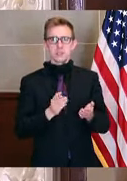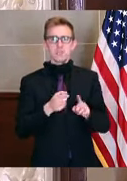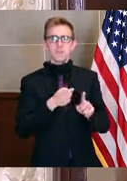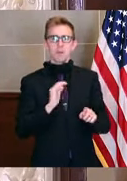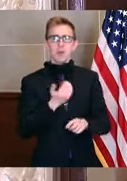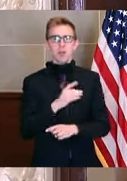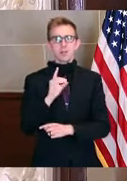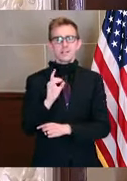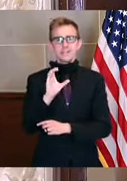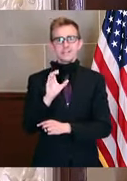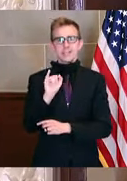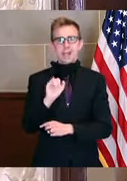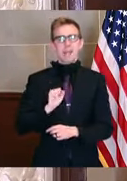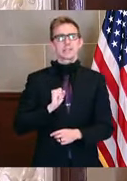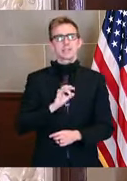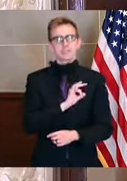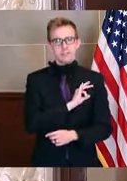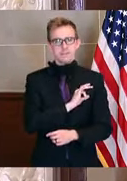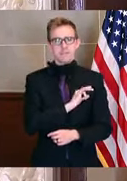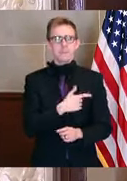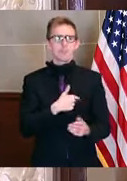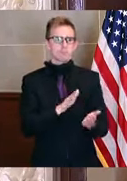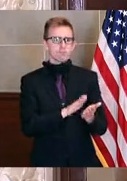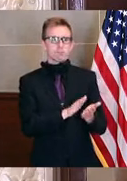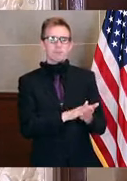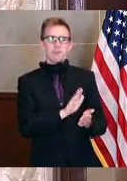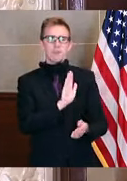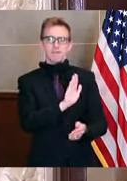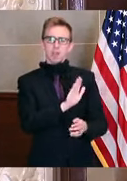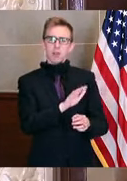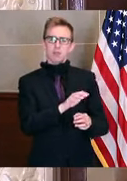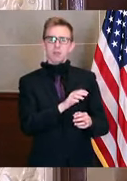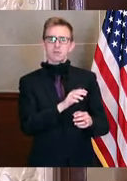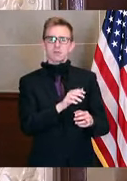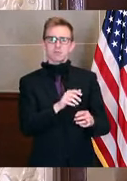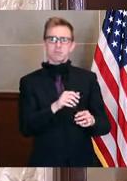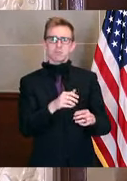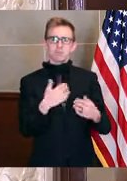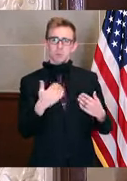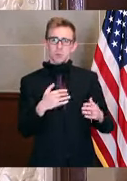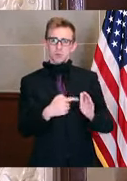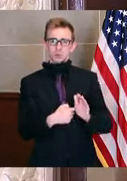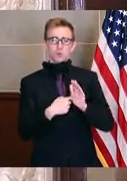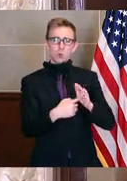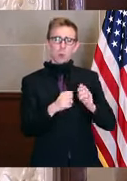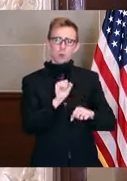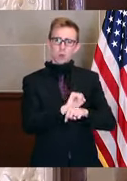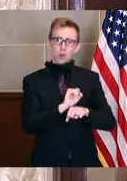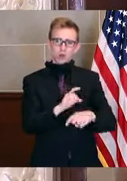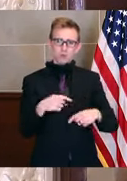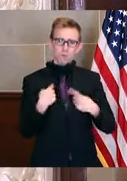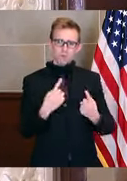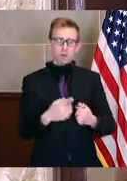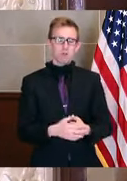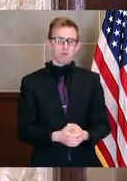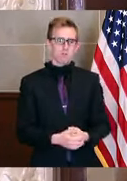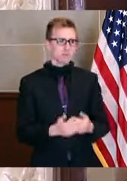our DCI staff and applaud their robust efforts during this pandemic. Thank you so much.